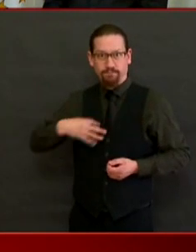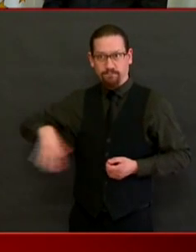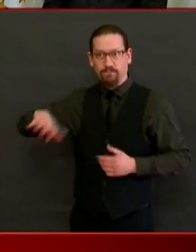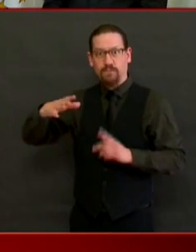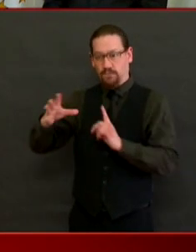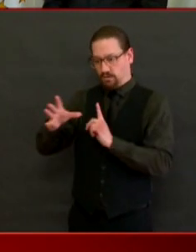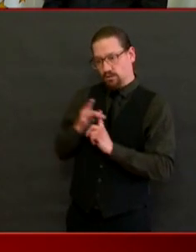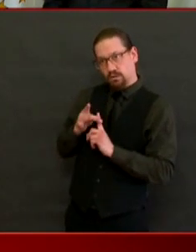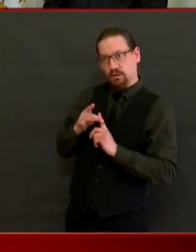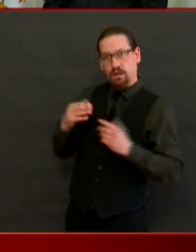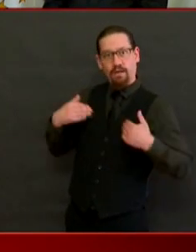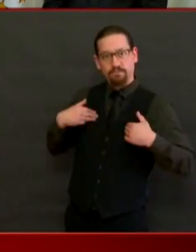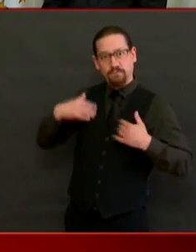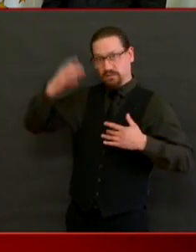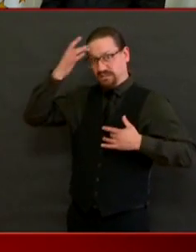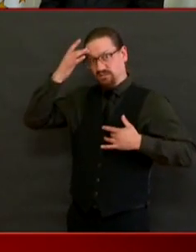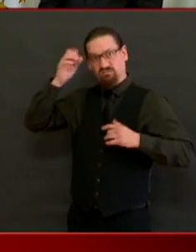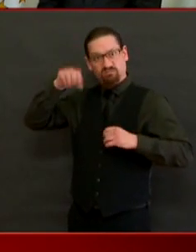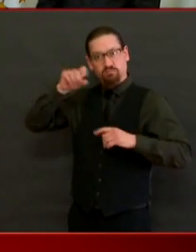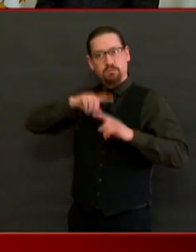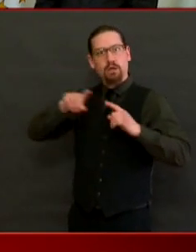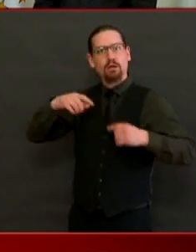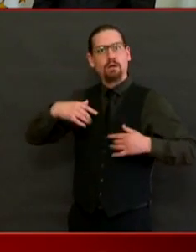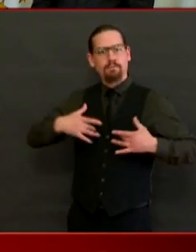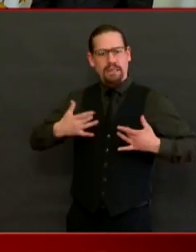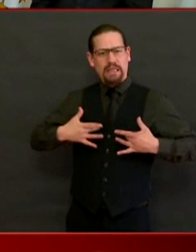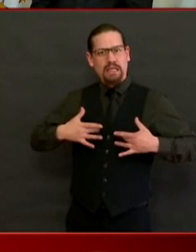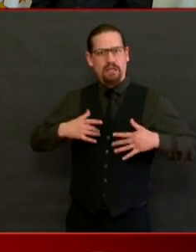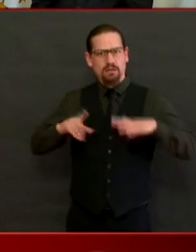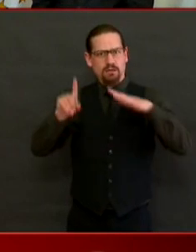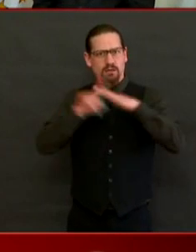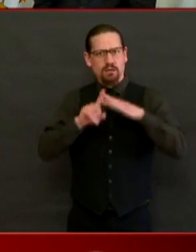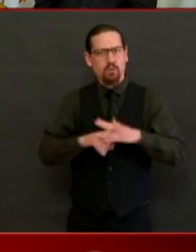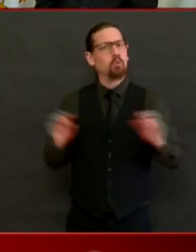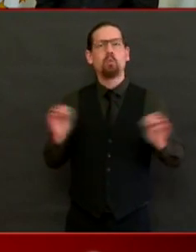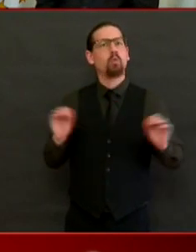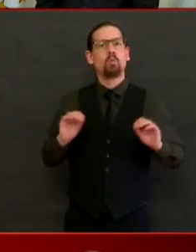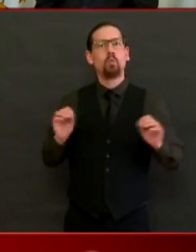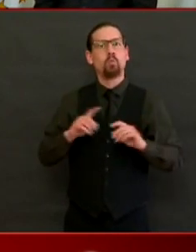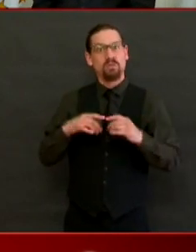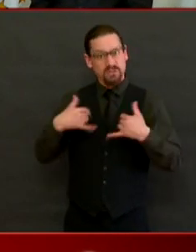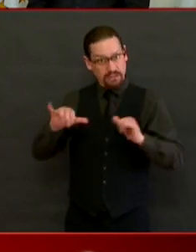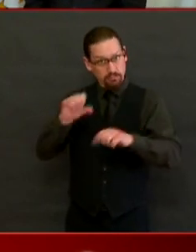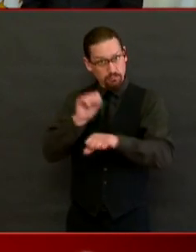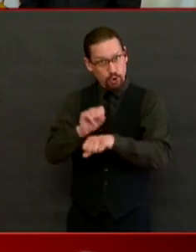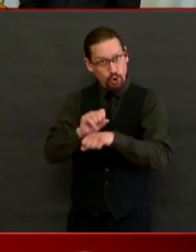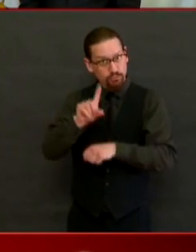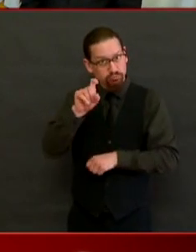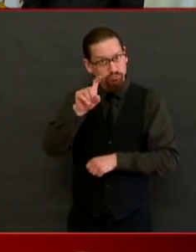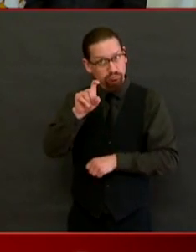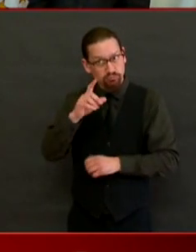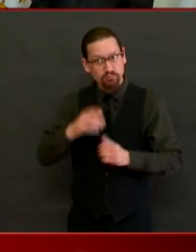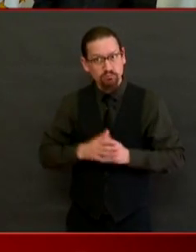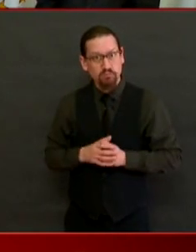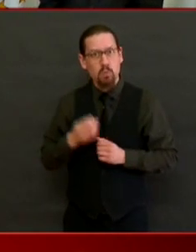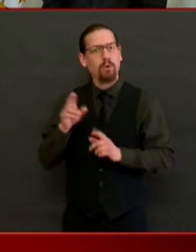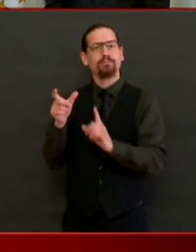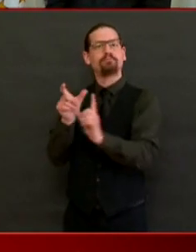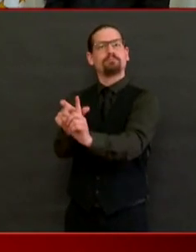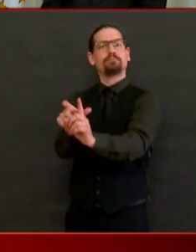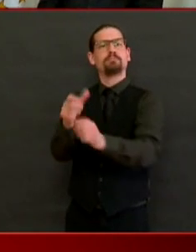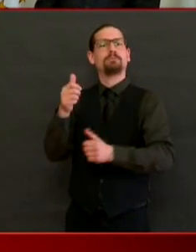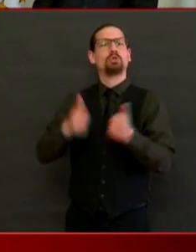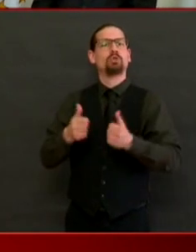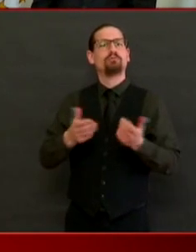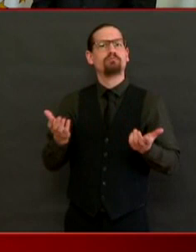continue to work or do they have to self-quarantine? This is from Lynn Arditti. It's an excellent question. It's all of what we are